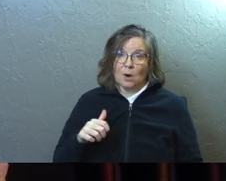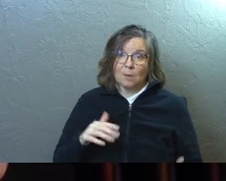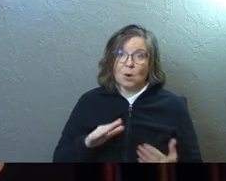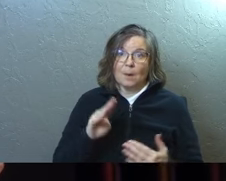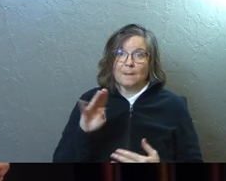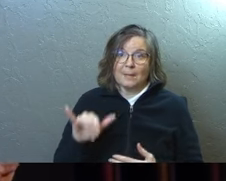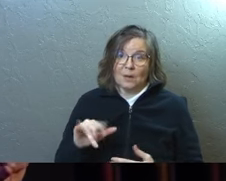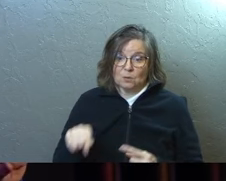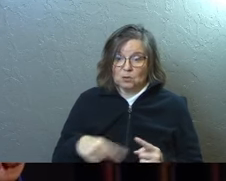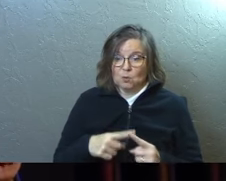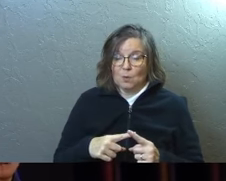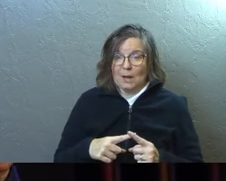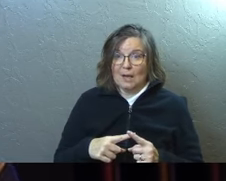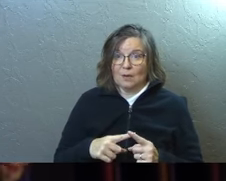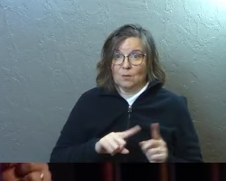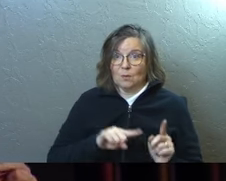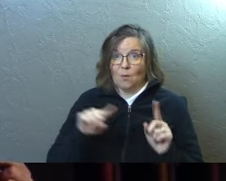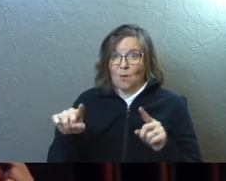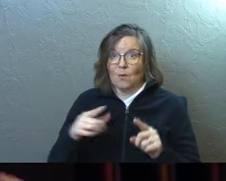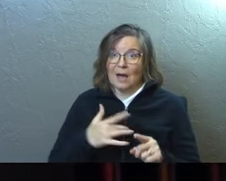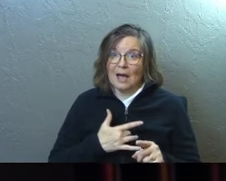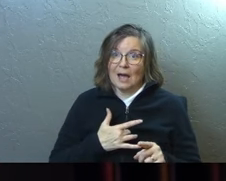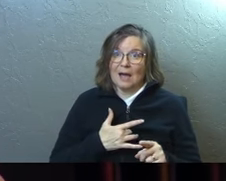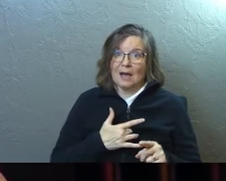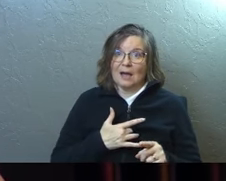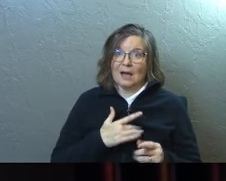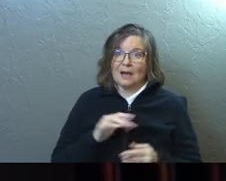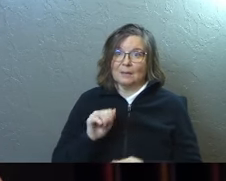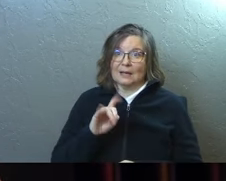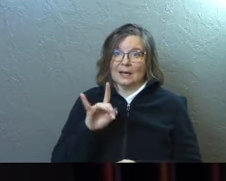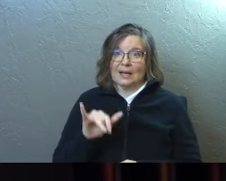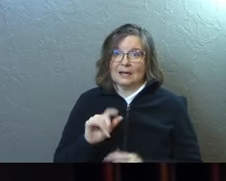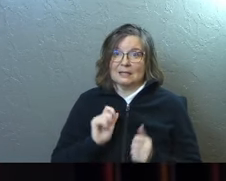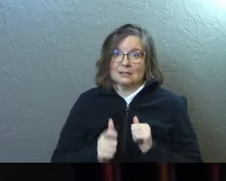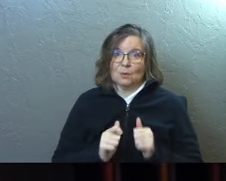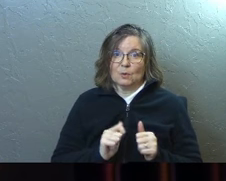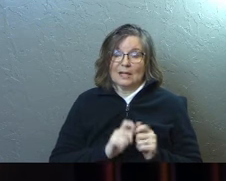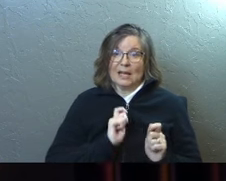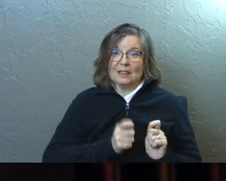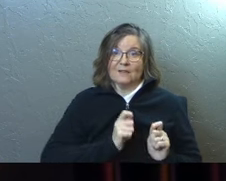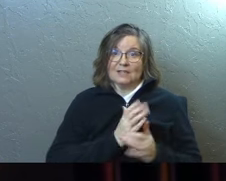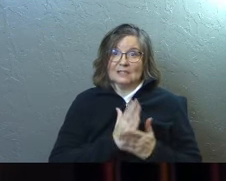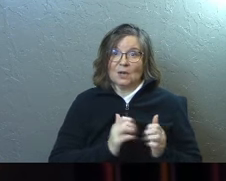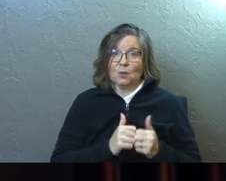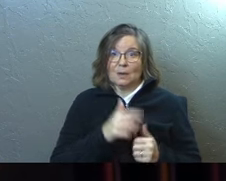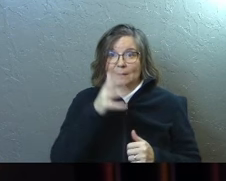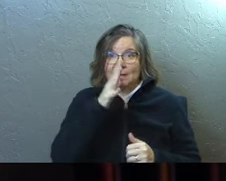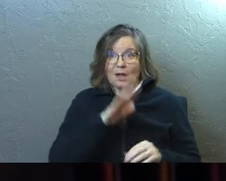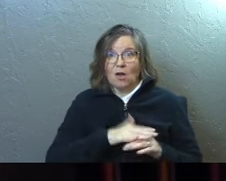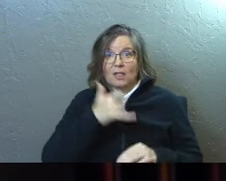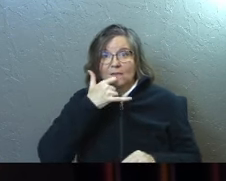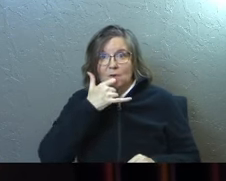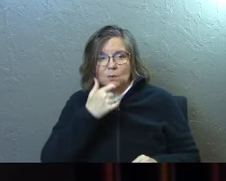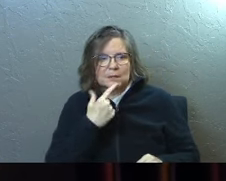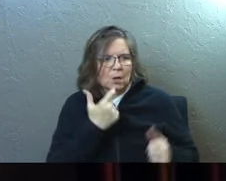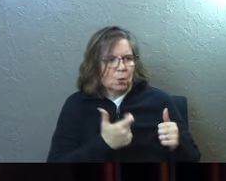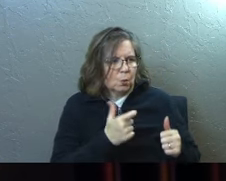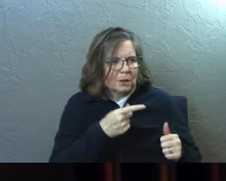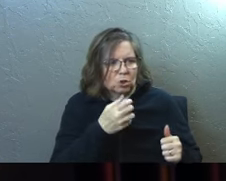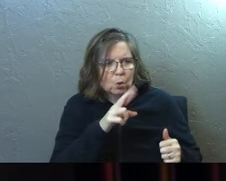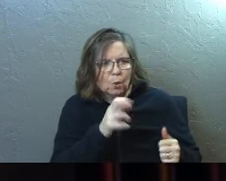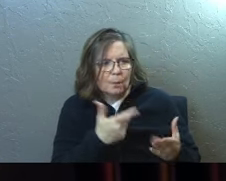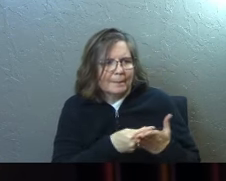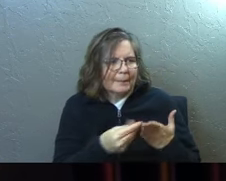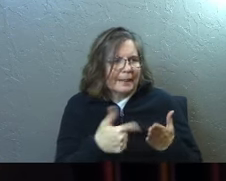approaching May, which is when the spawn was, I'm at Academy Sports in the fishing section with my dad on the phone saying, what